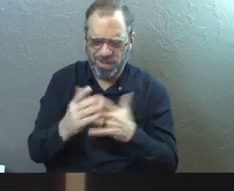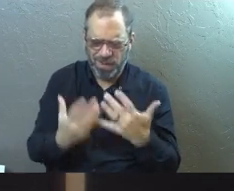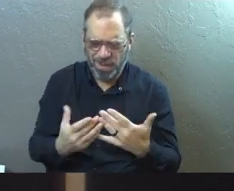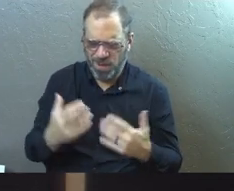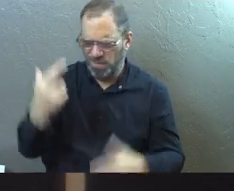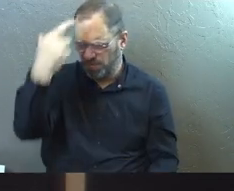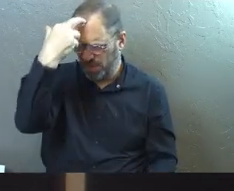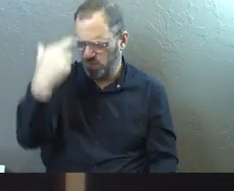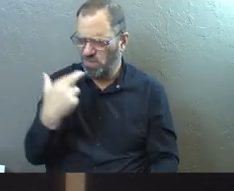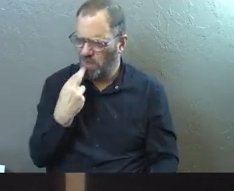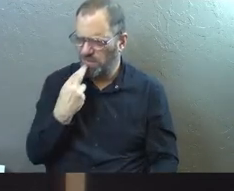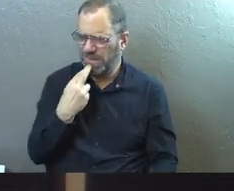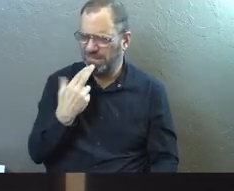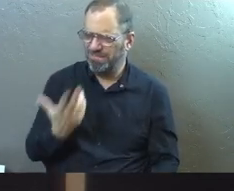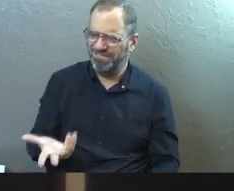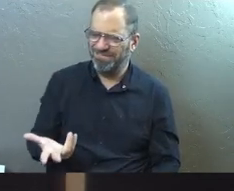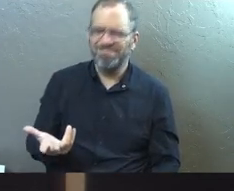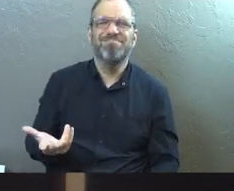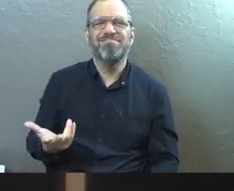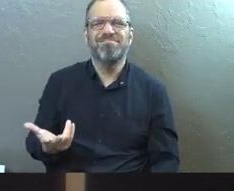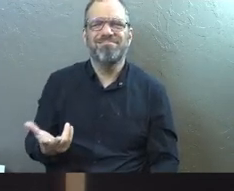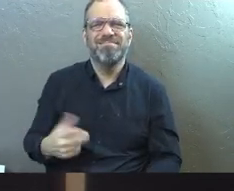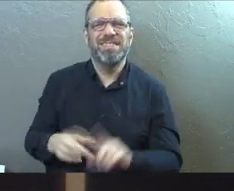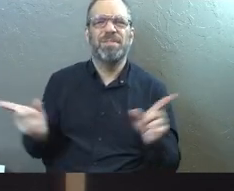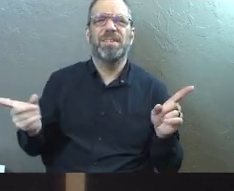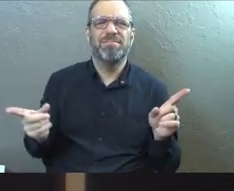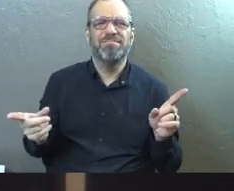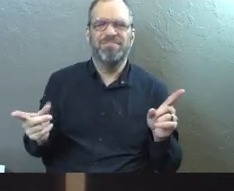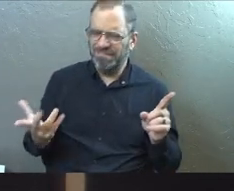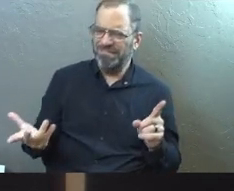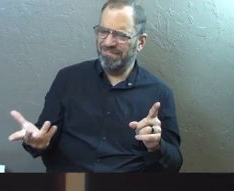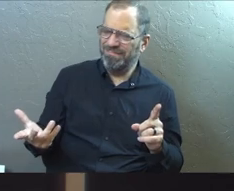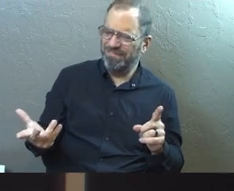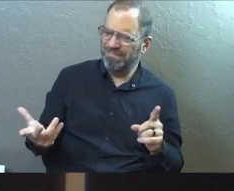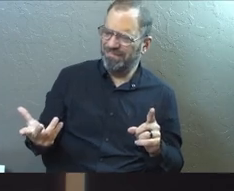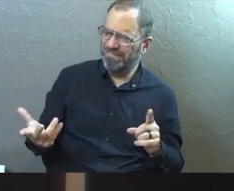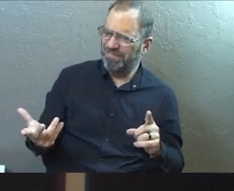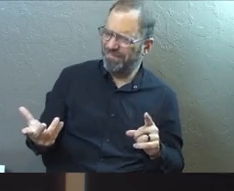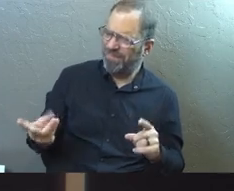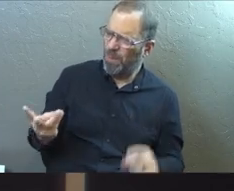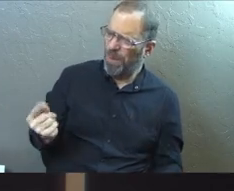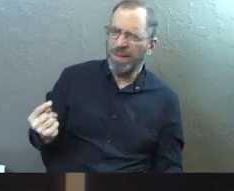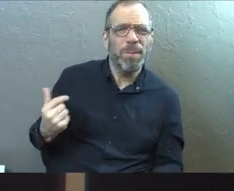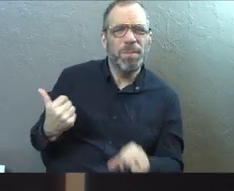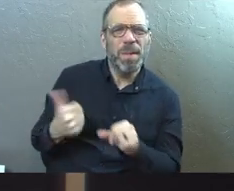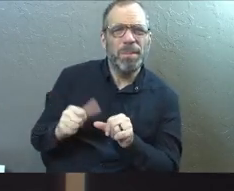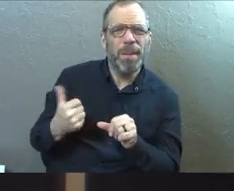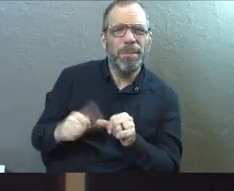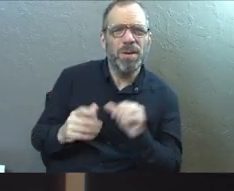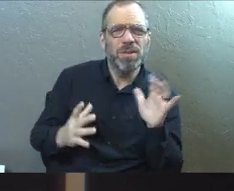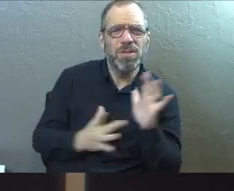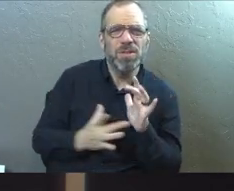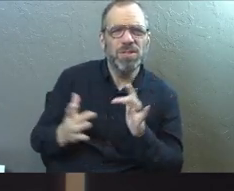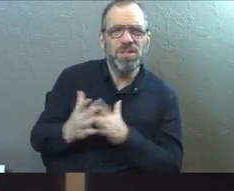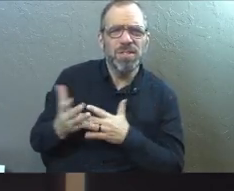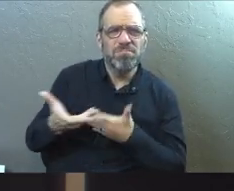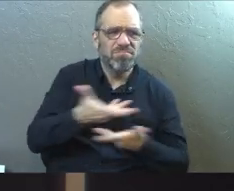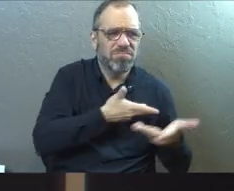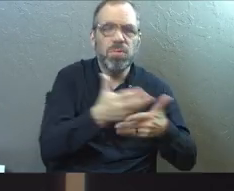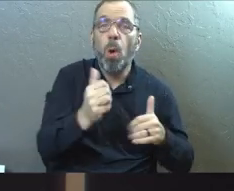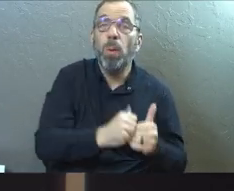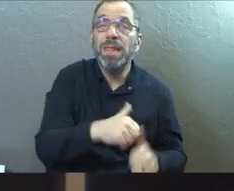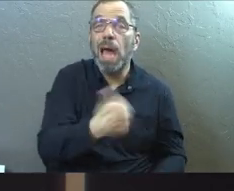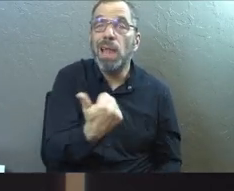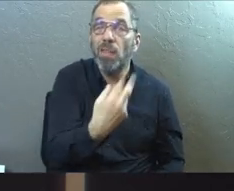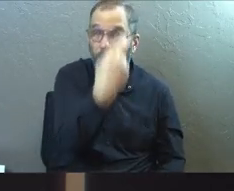about who these Romans were or what they did, it just is kind of different. It stands out. It makes you think, if you remember, Jesus' interaction with another